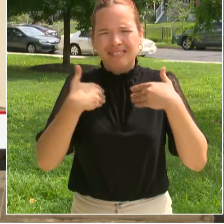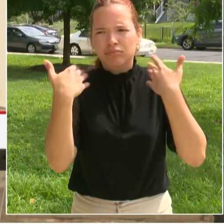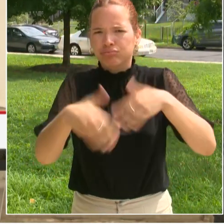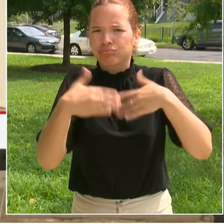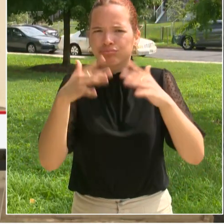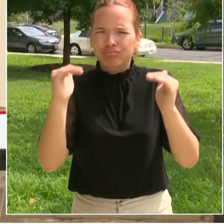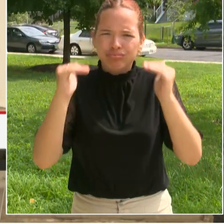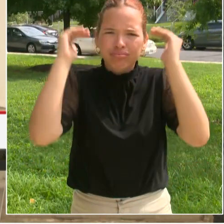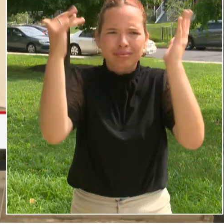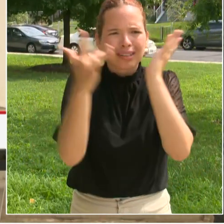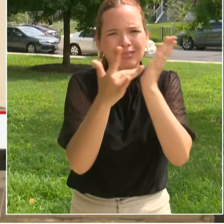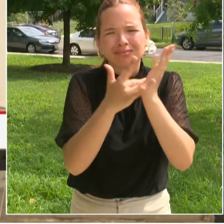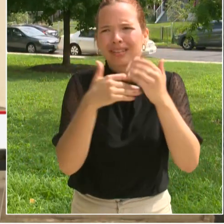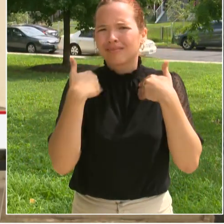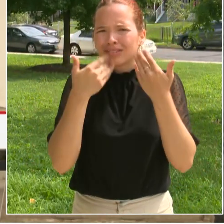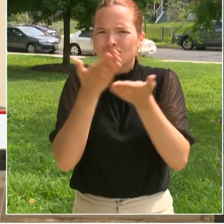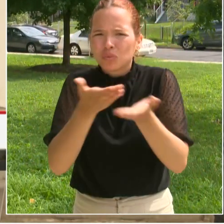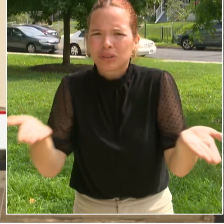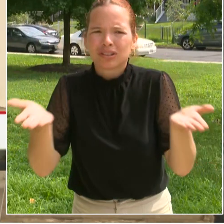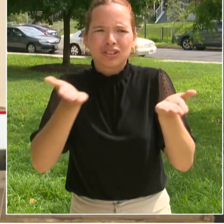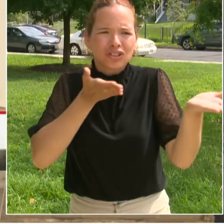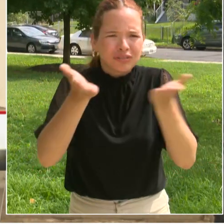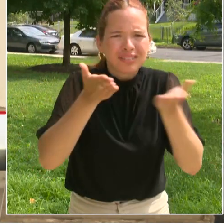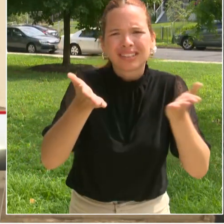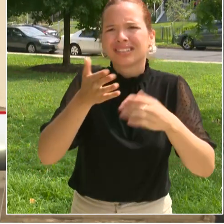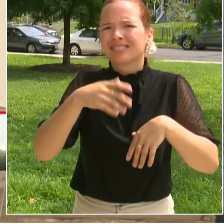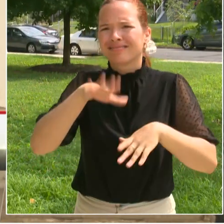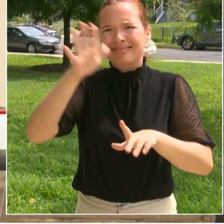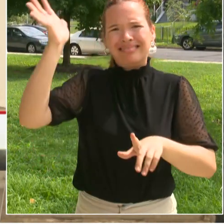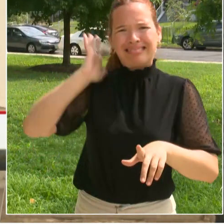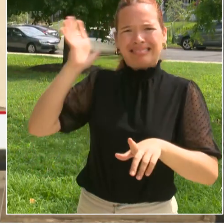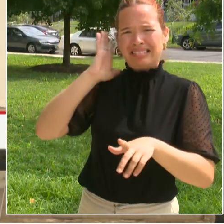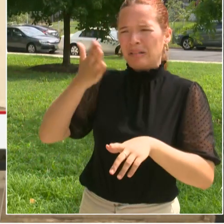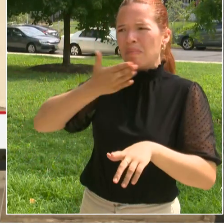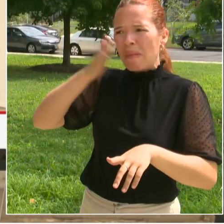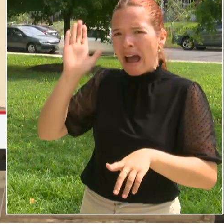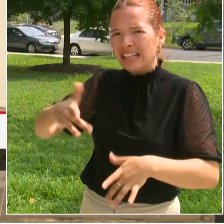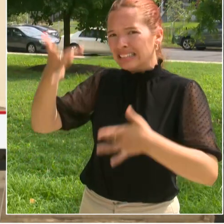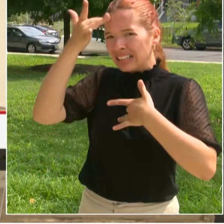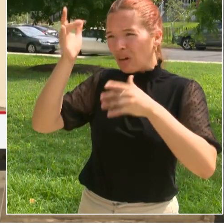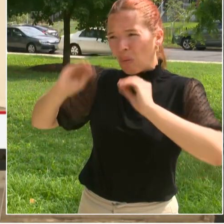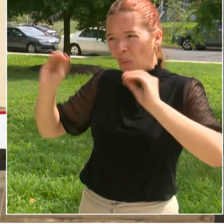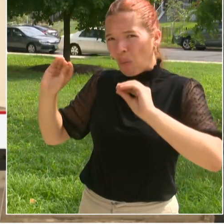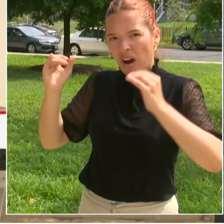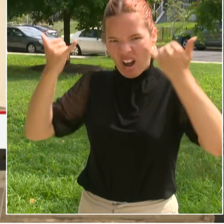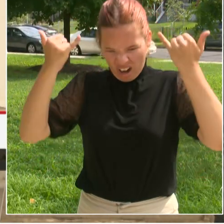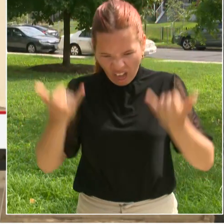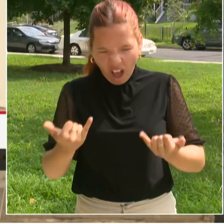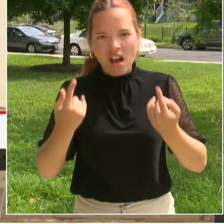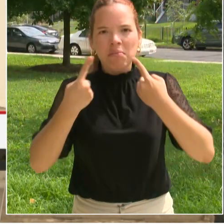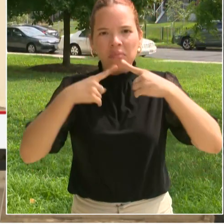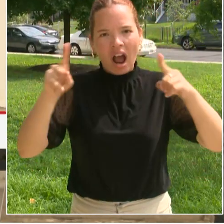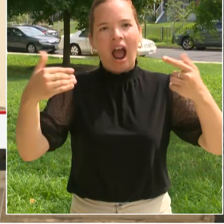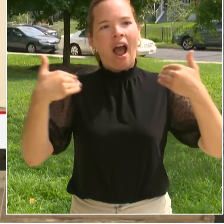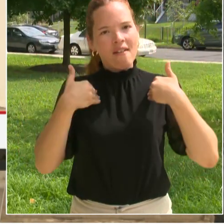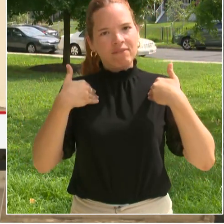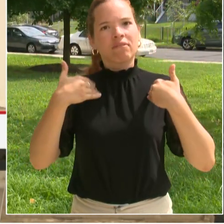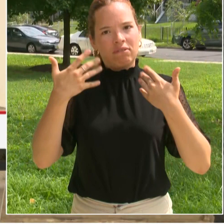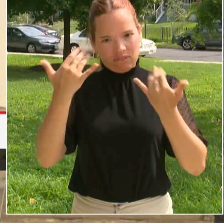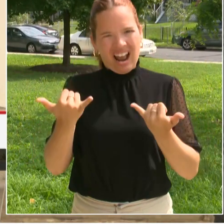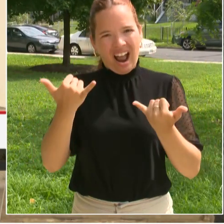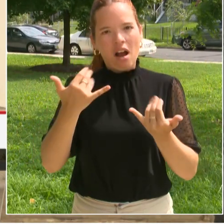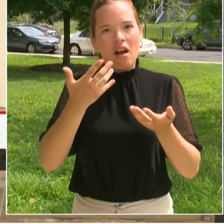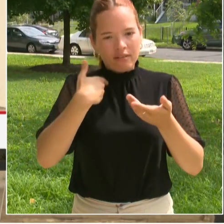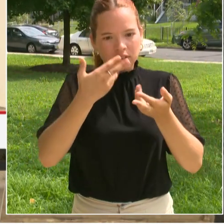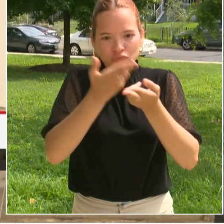a whole host of diseases that were a problem for the generations before us and are not for us. But that is only if you get the vaccines.